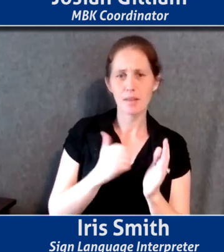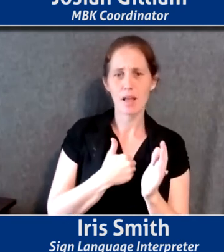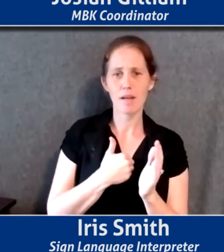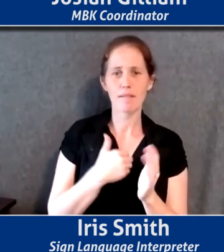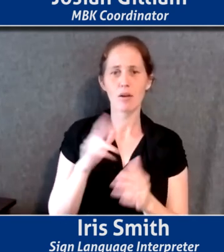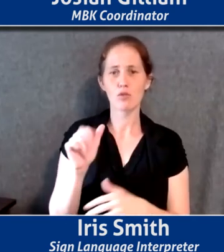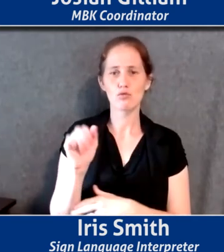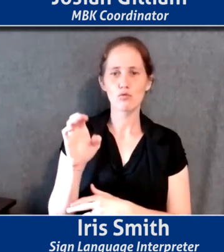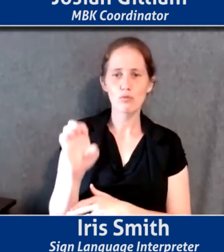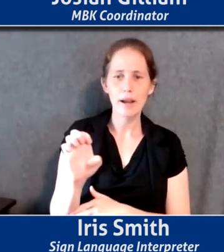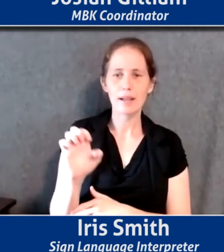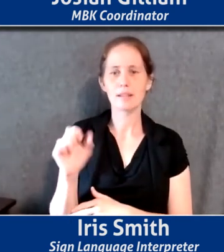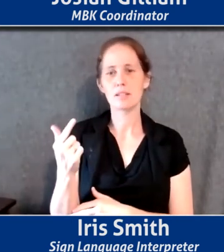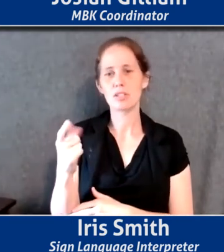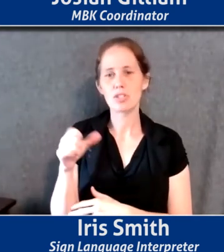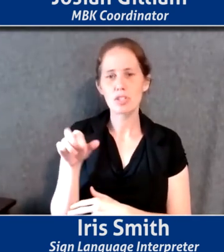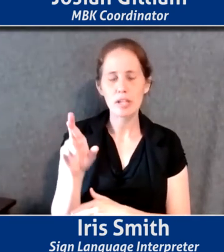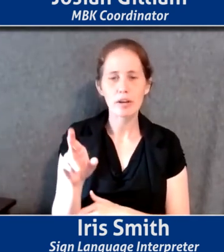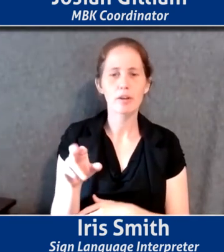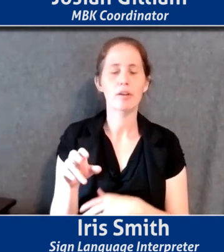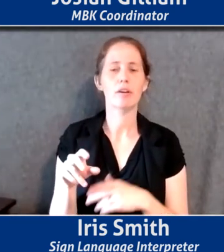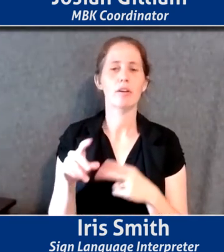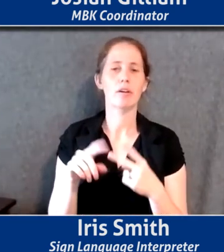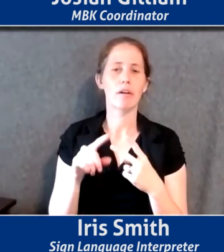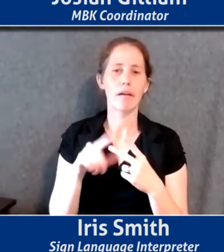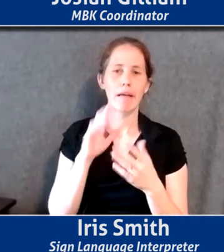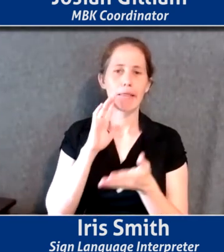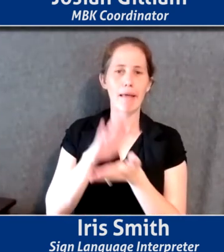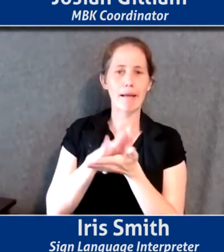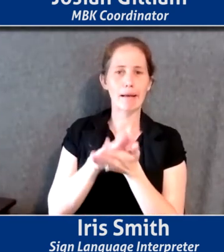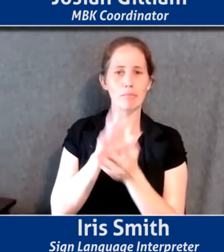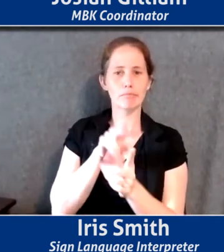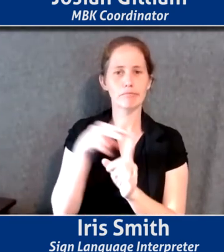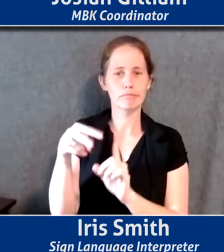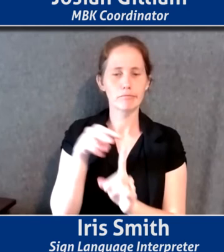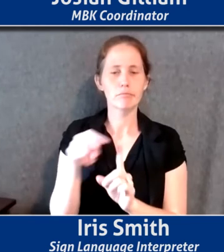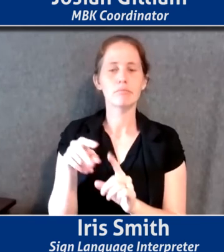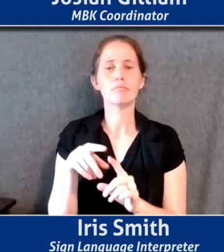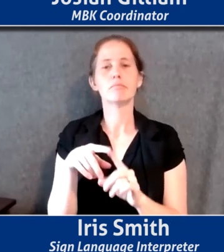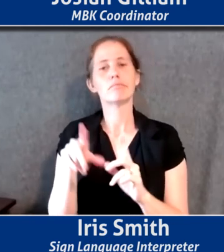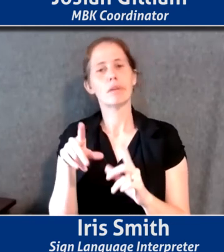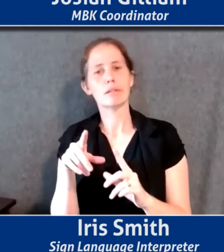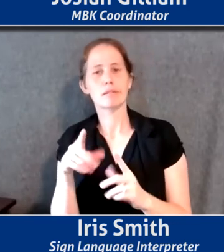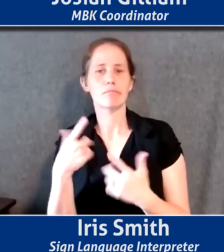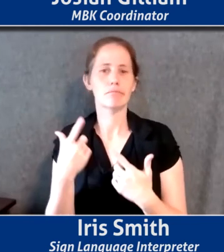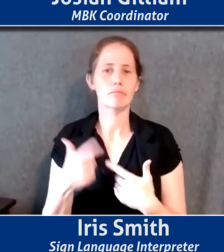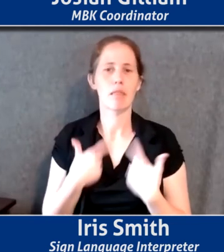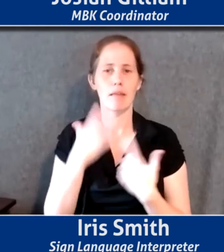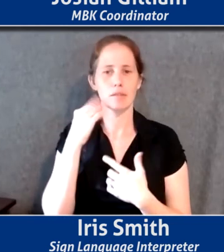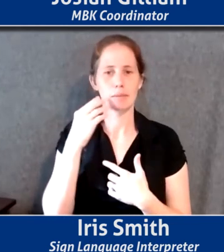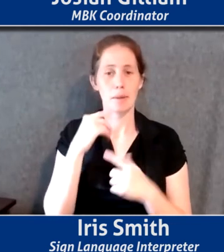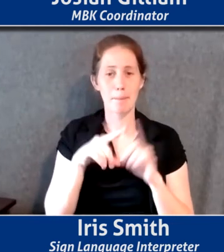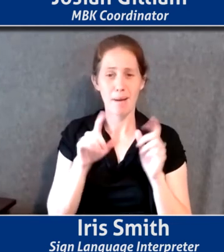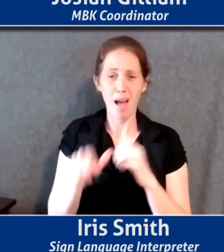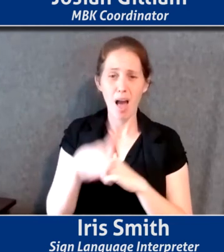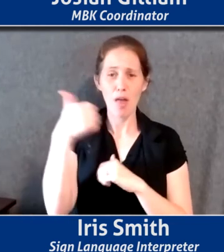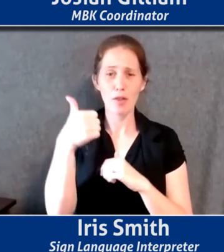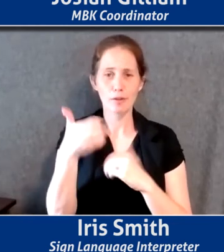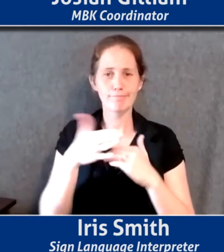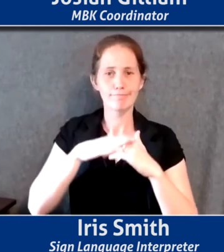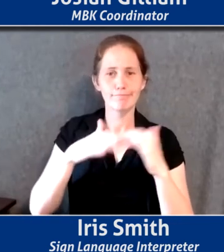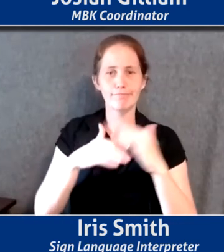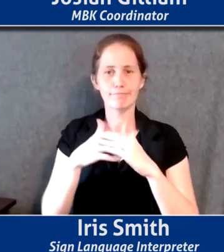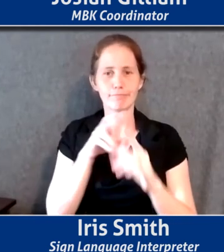gender in the empirical sense, um, uh, in the academic sense, but then there could be additional lenses of identity that can impact